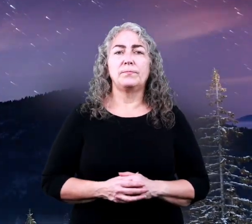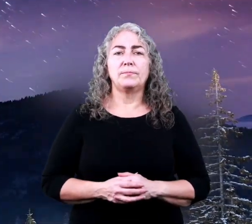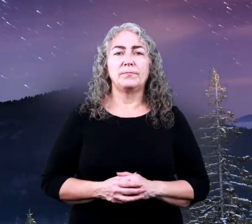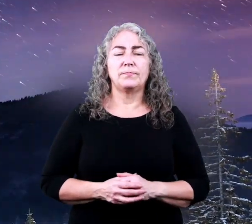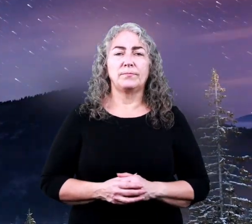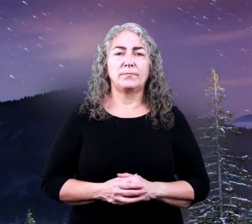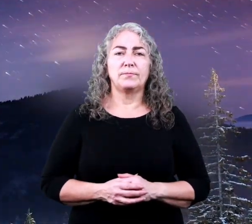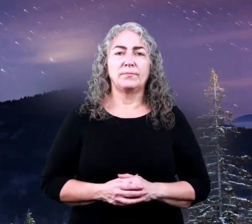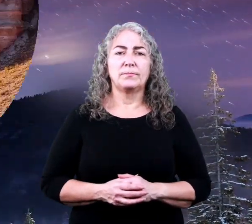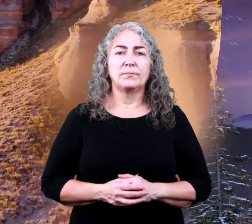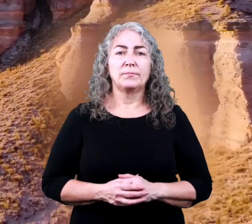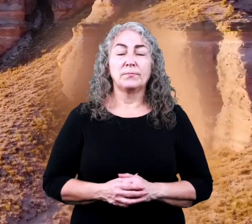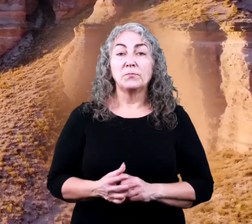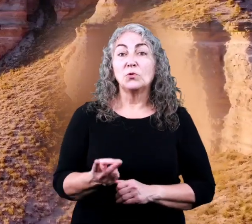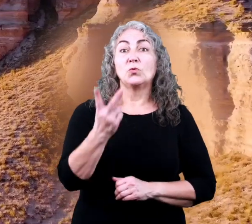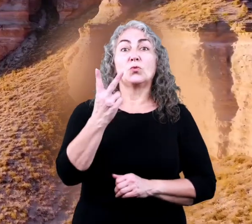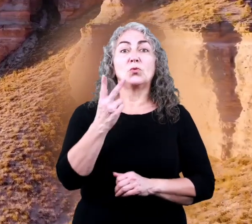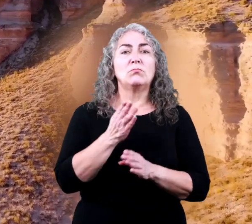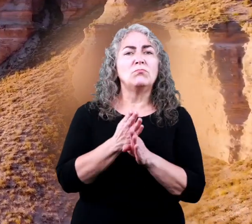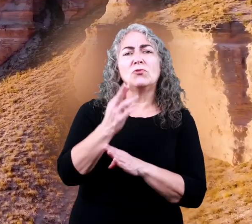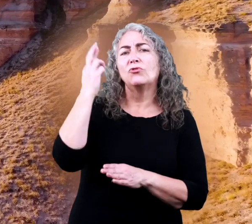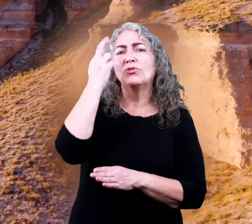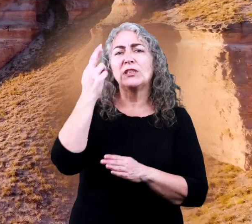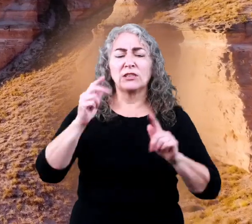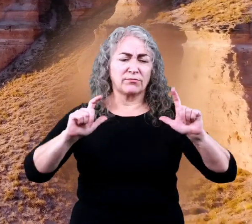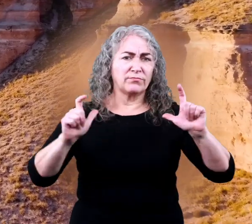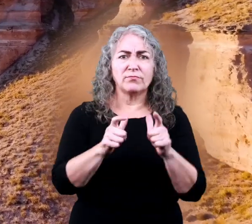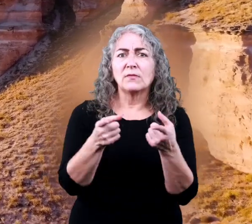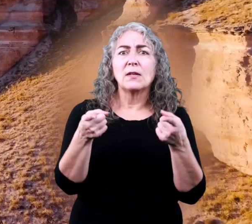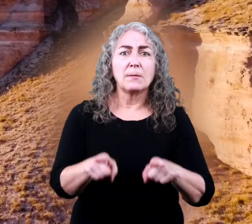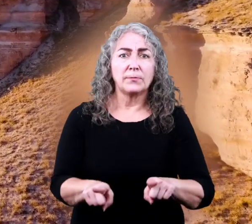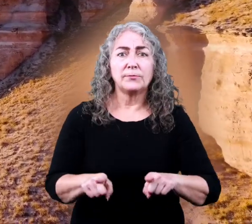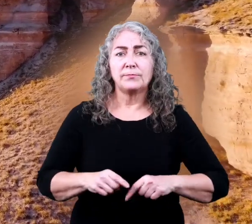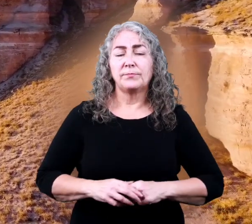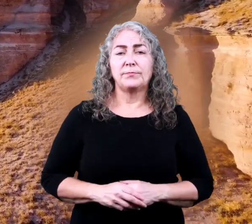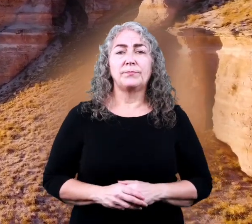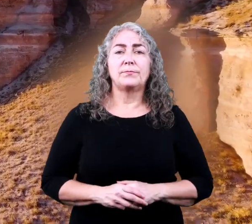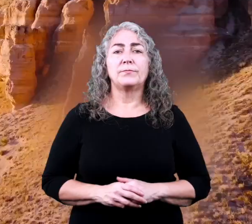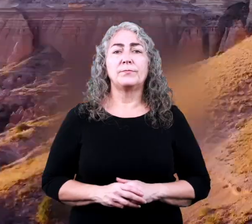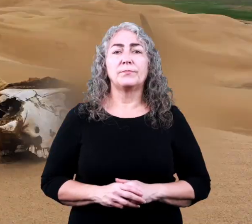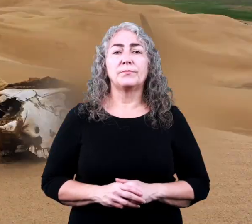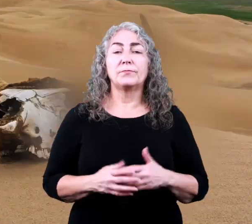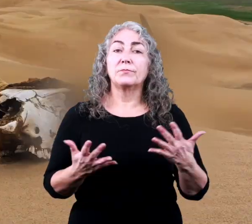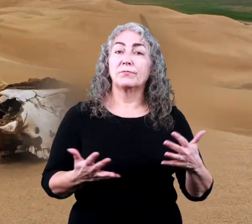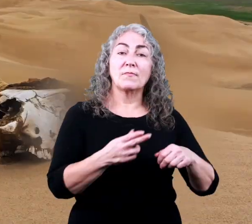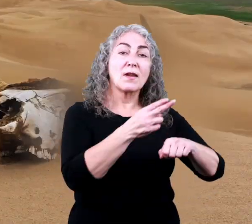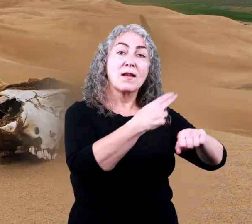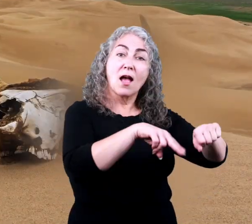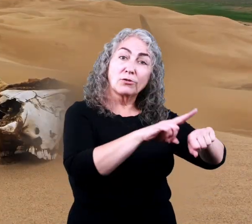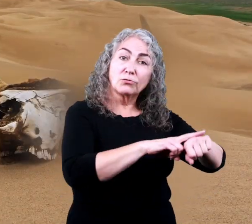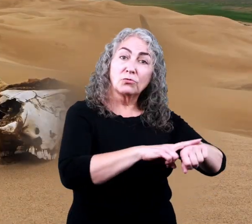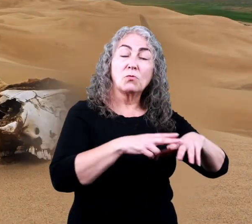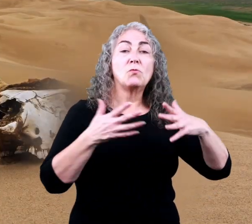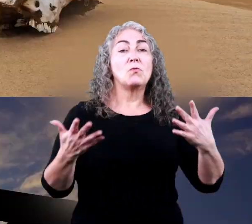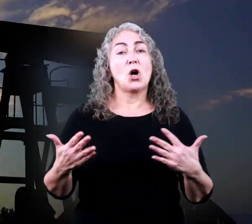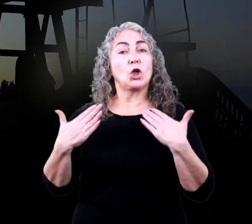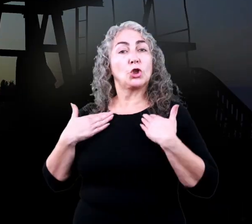of time there are two main reasons that extinction occurs naturally